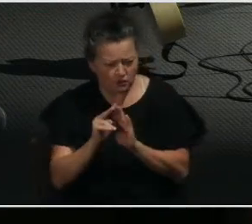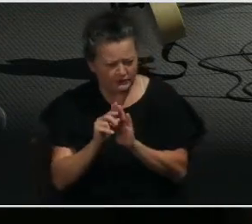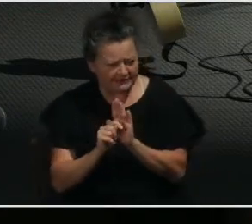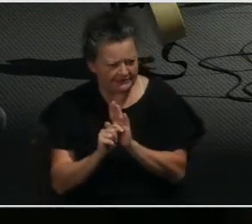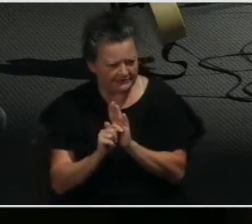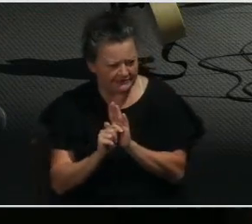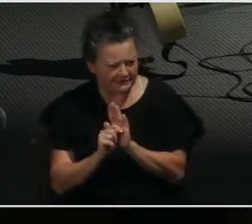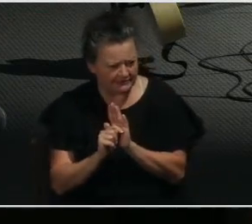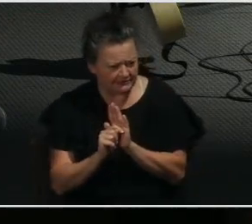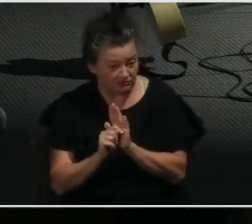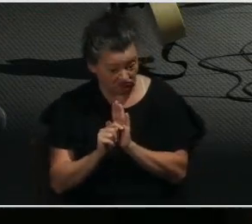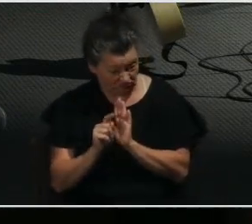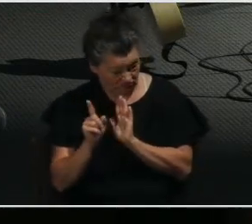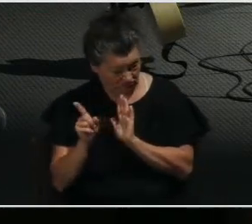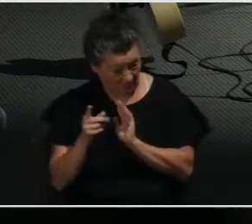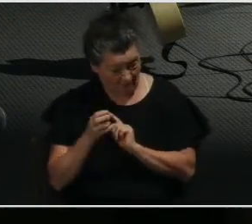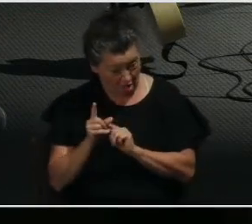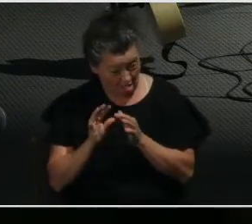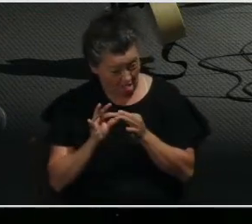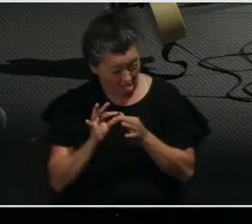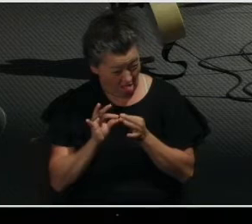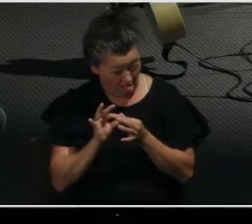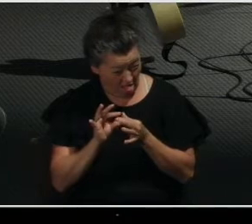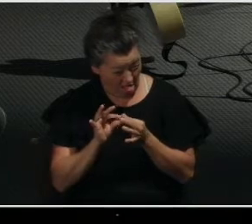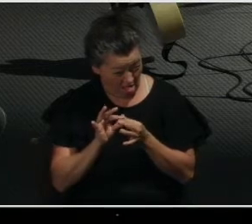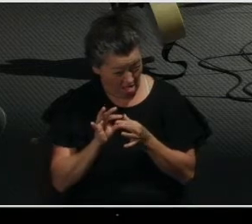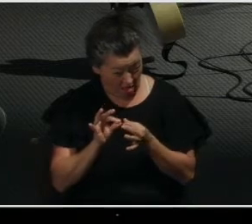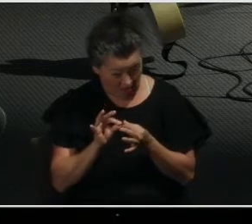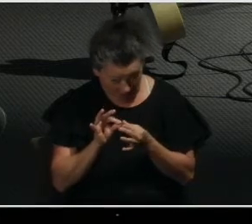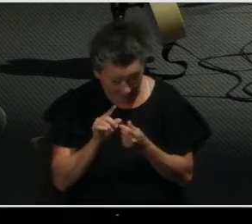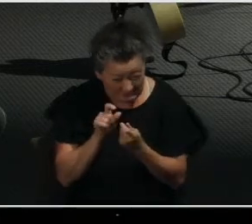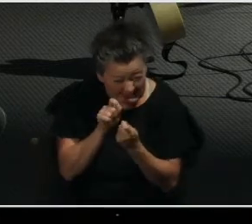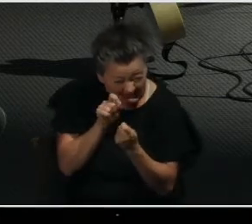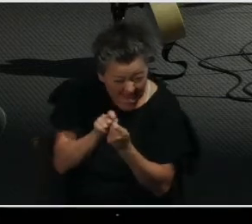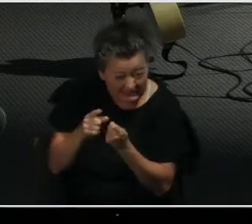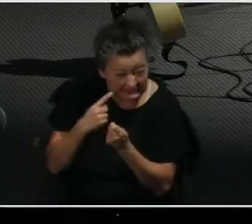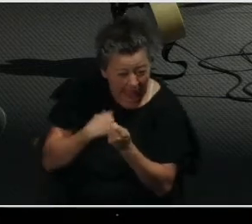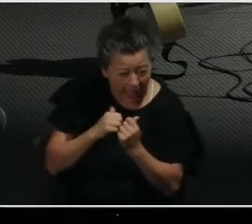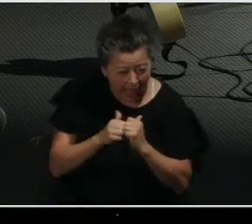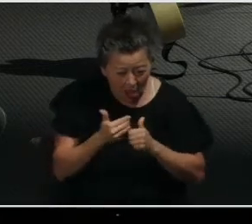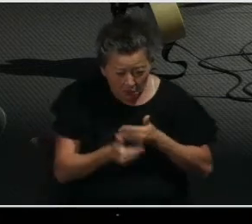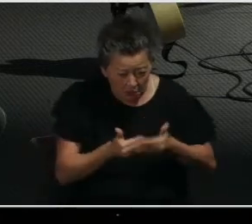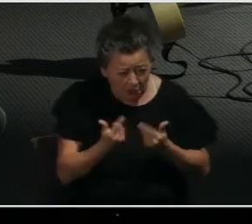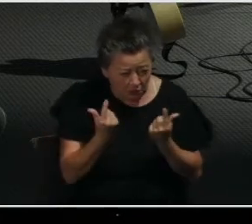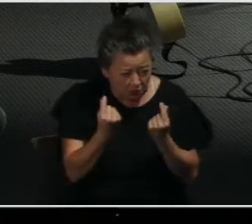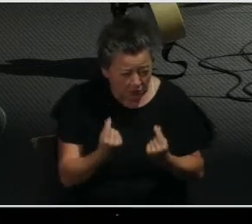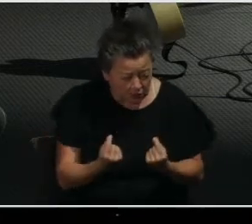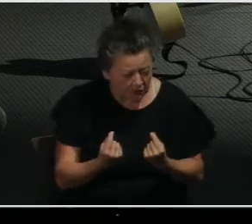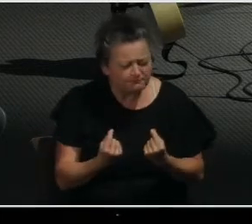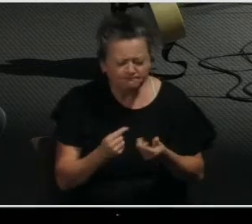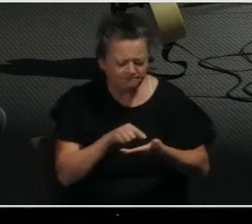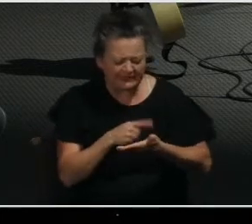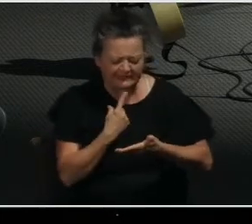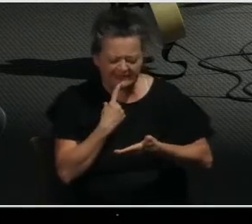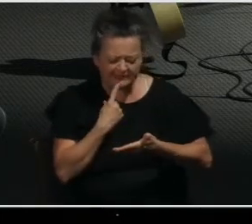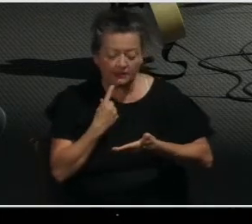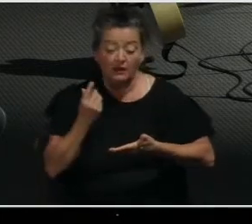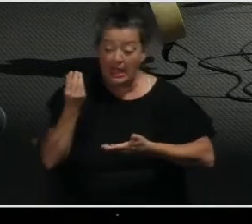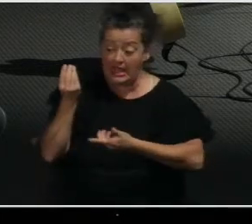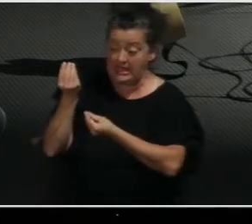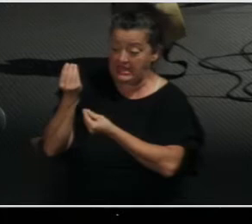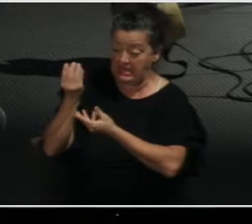that is not the focus of what's being talked about. Here it seems the knowledge of God's will with all spiritual wisdom and